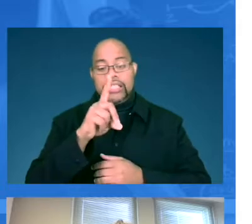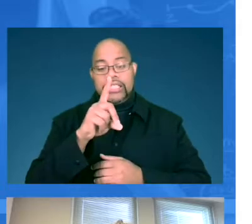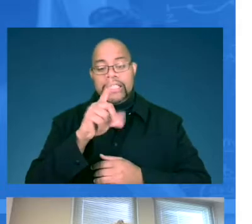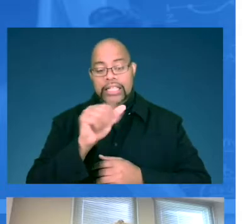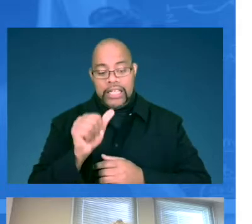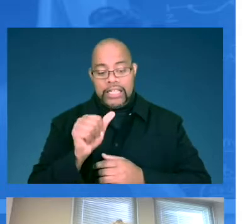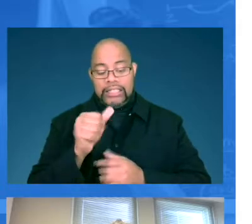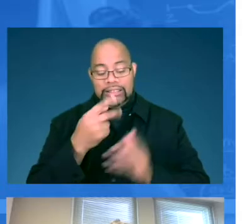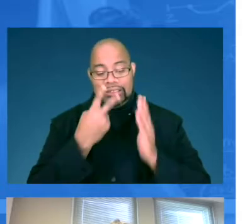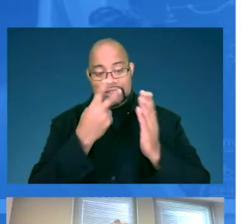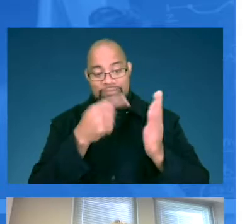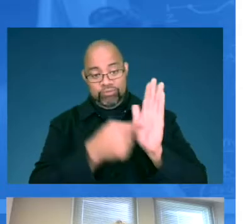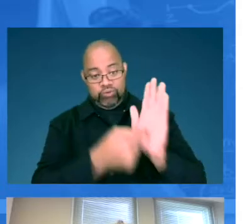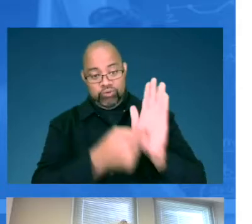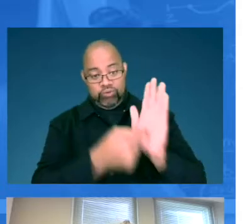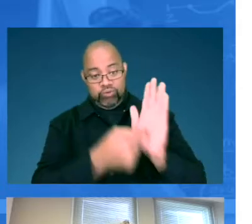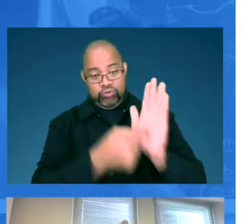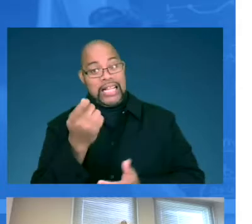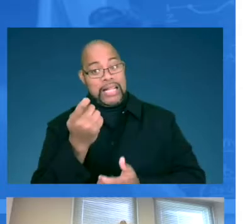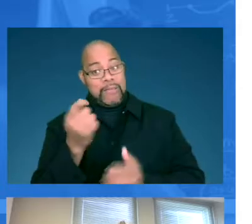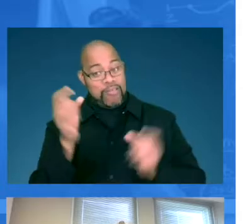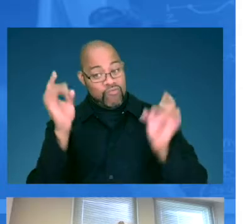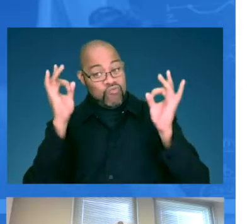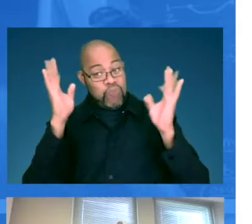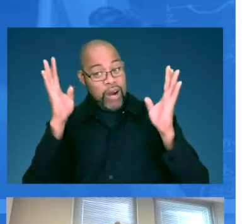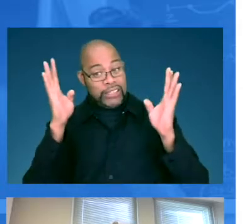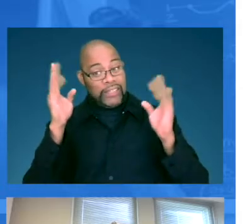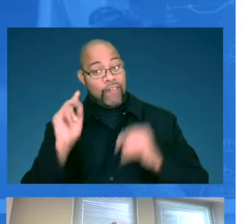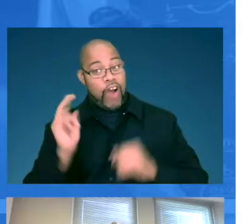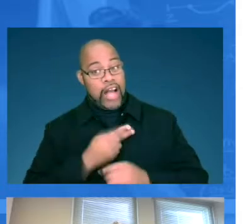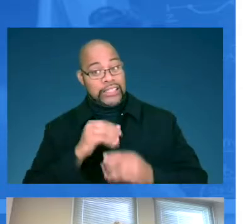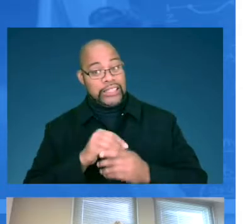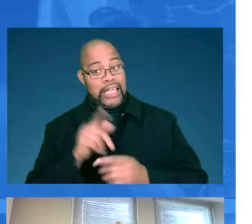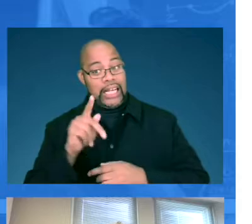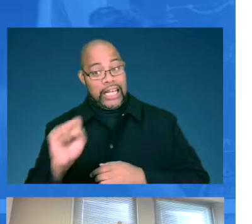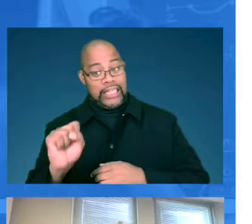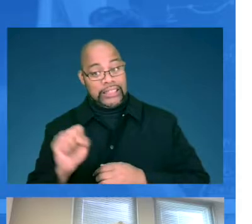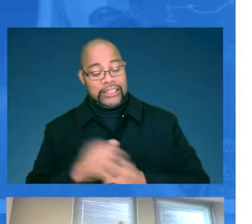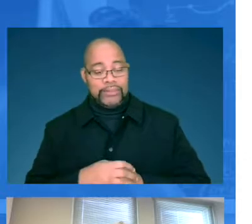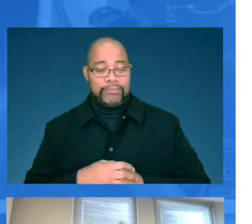bears out that indeed this is a bit of a crisis situation for us in Kansas.